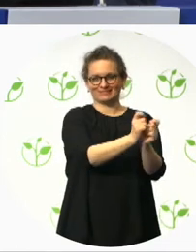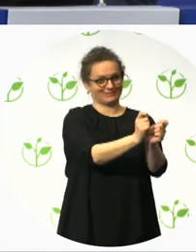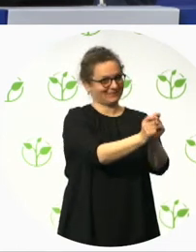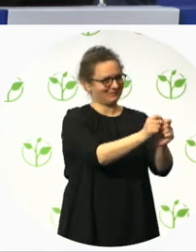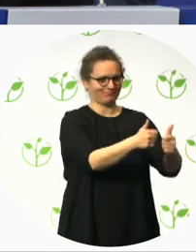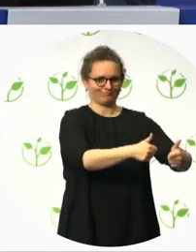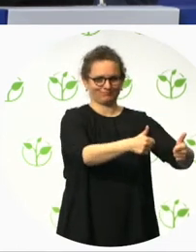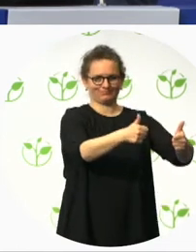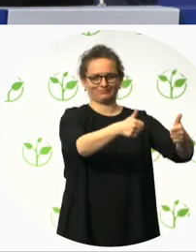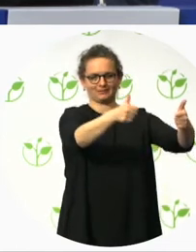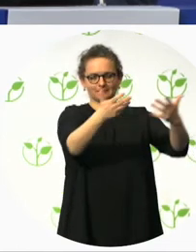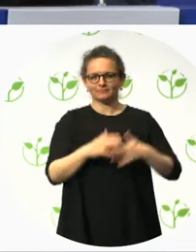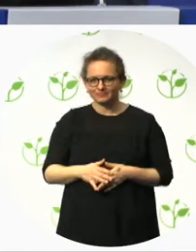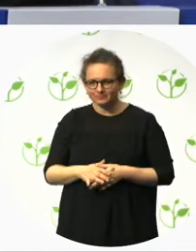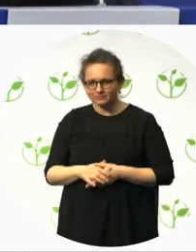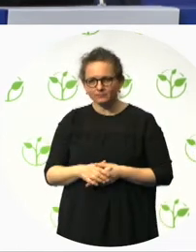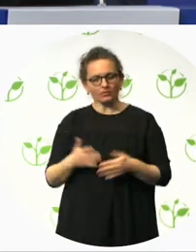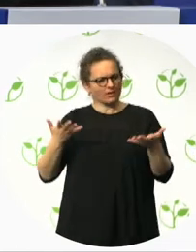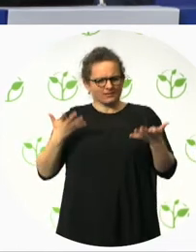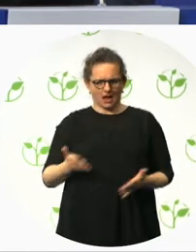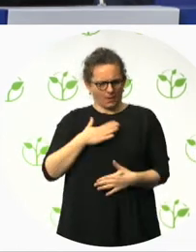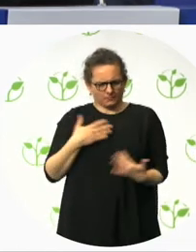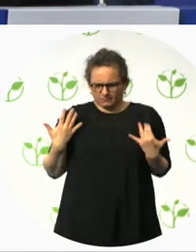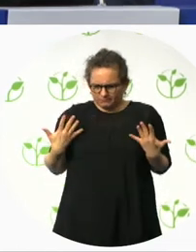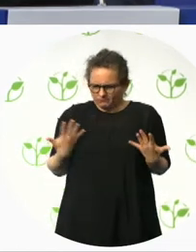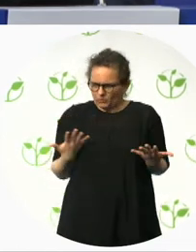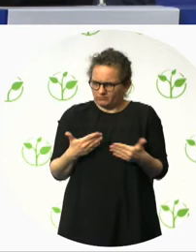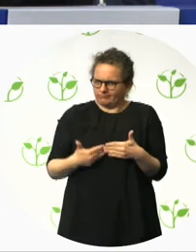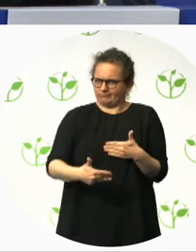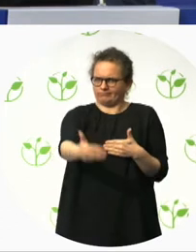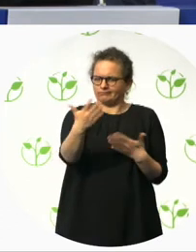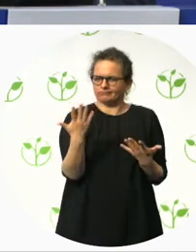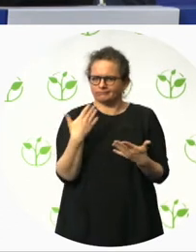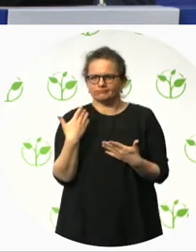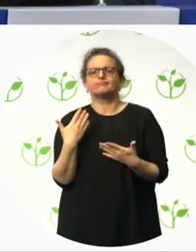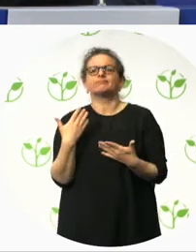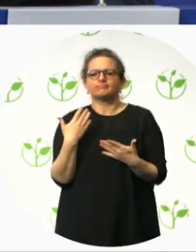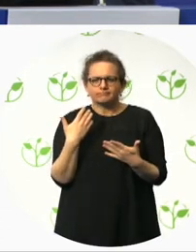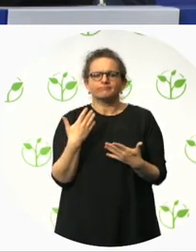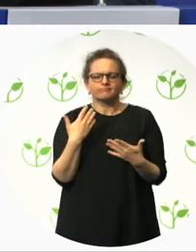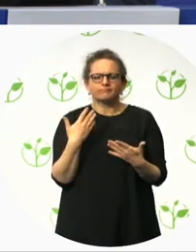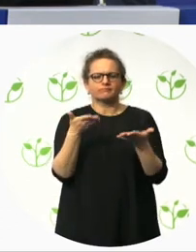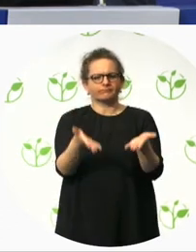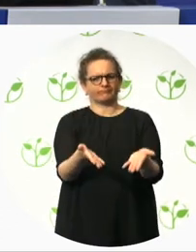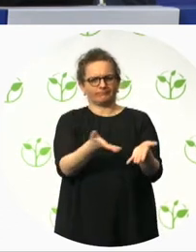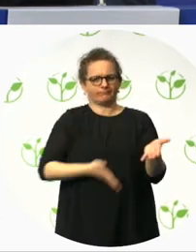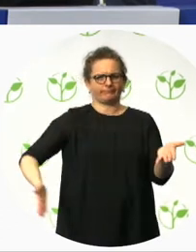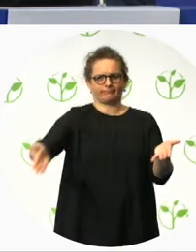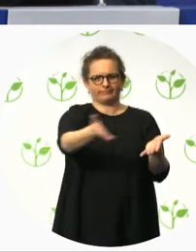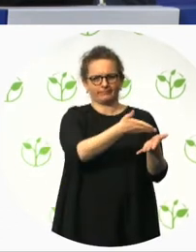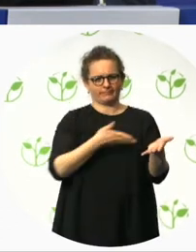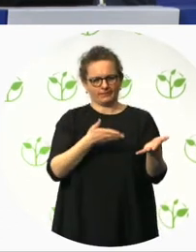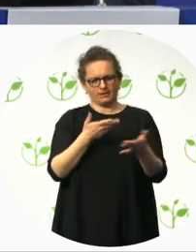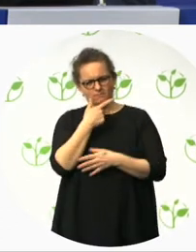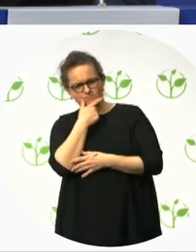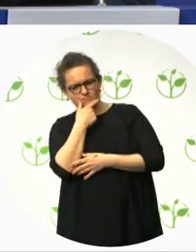been doing for the past six years or so. Embedding inclusive design starts at the very beginning. It really starts